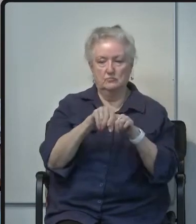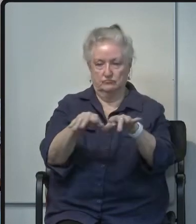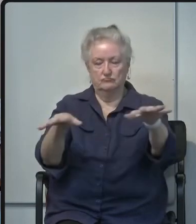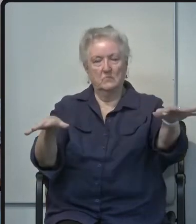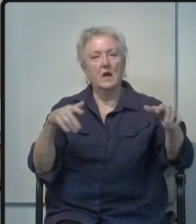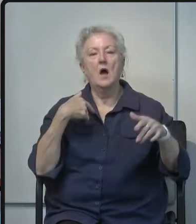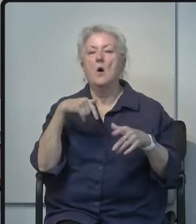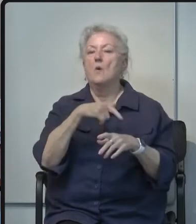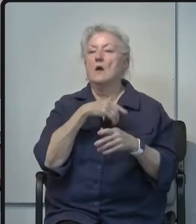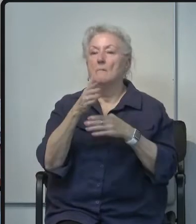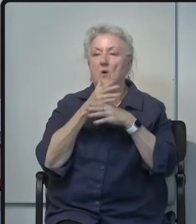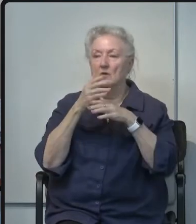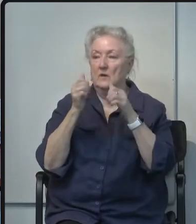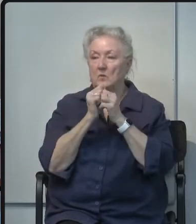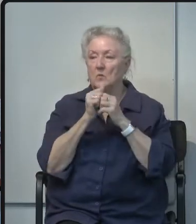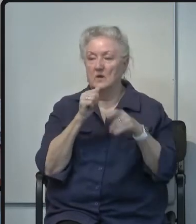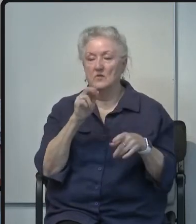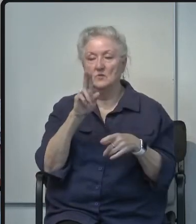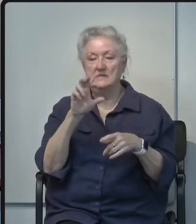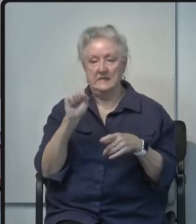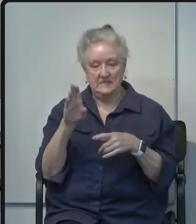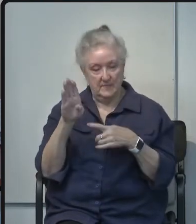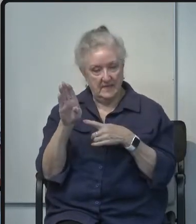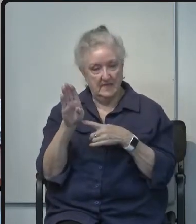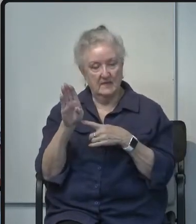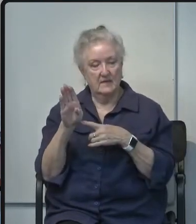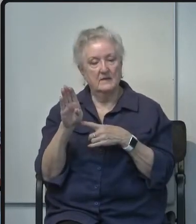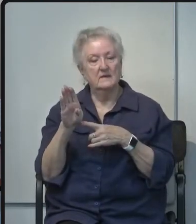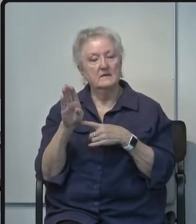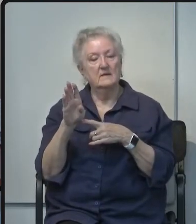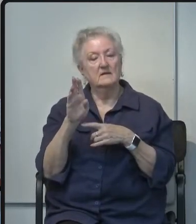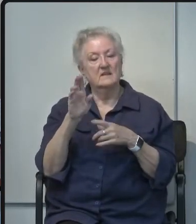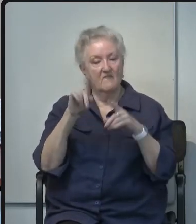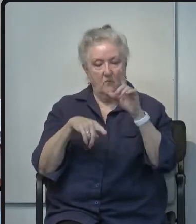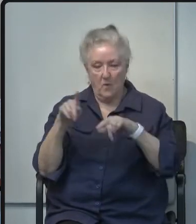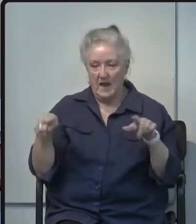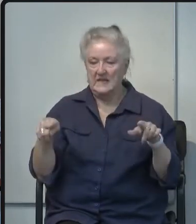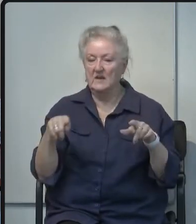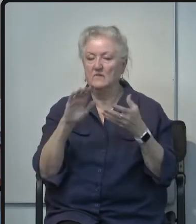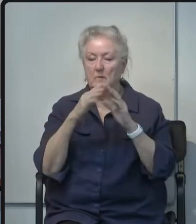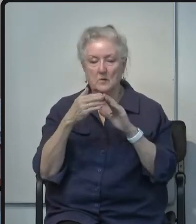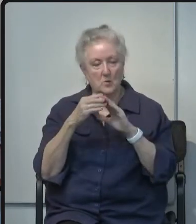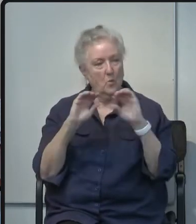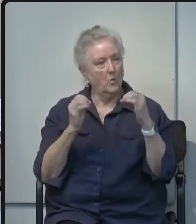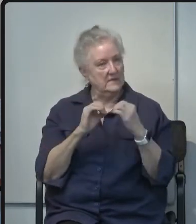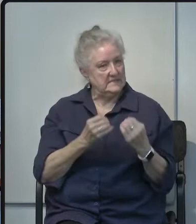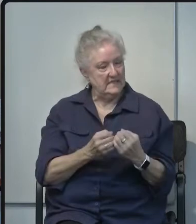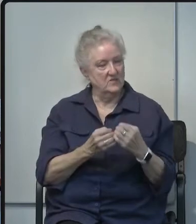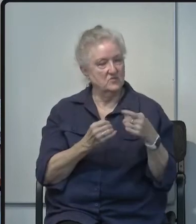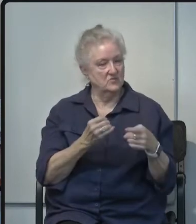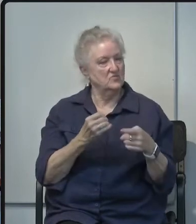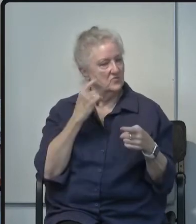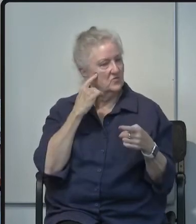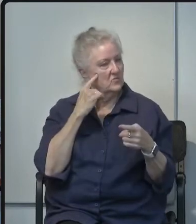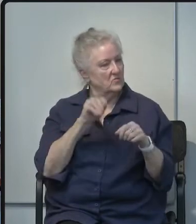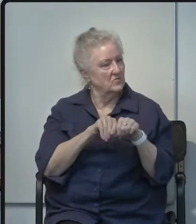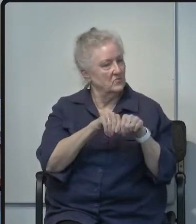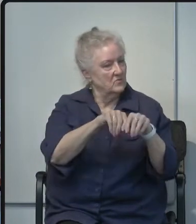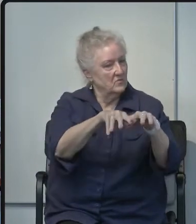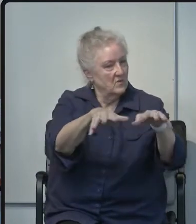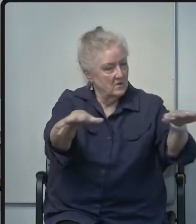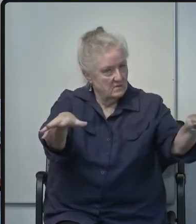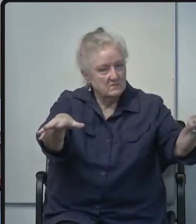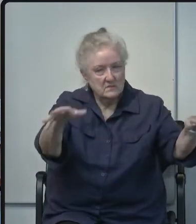partnering up with ucsb and a variety of community organizations organizations to disseminate that